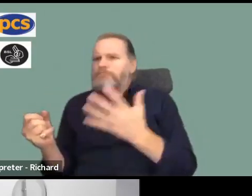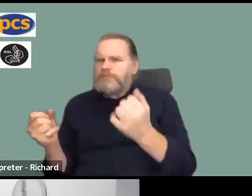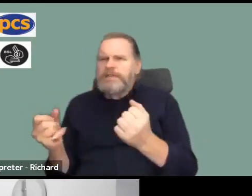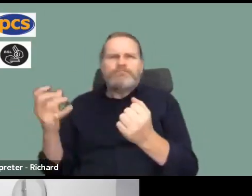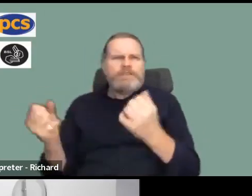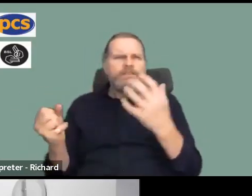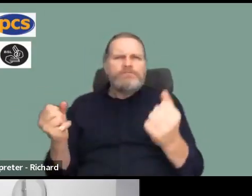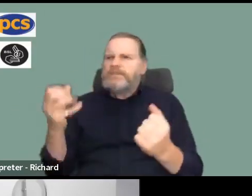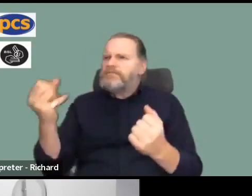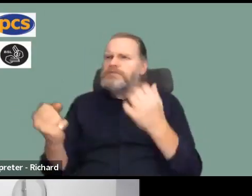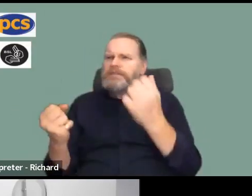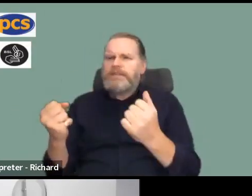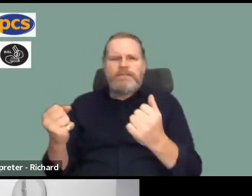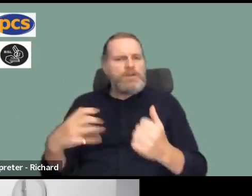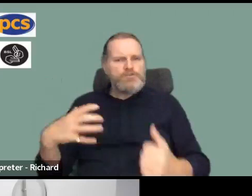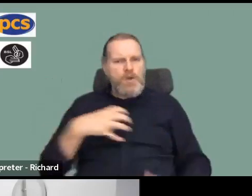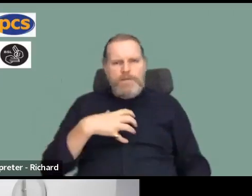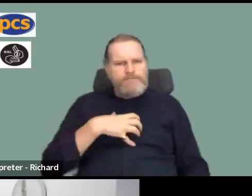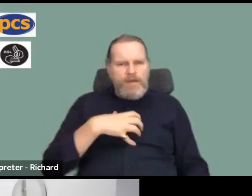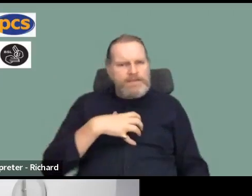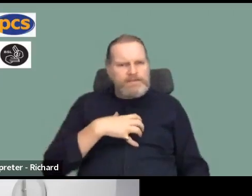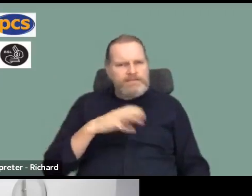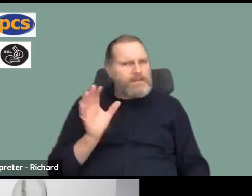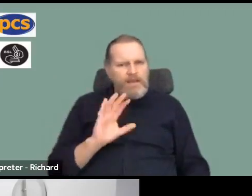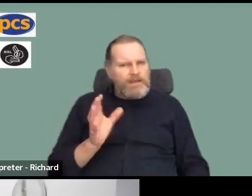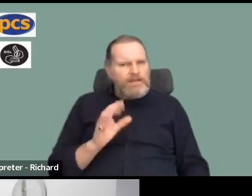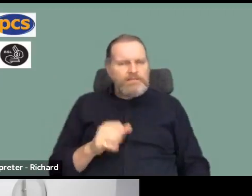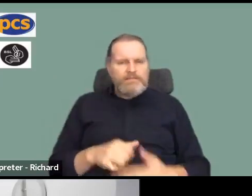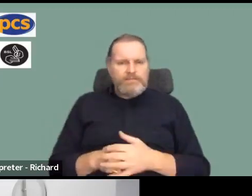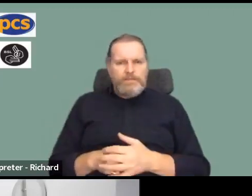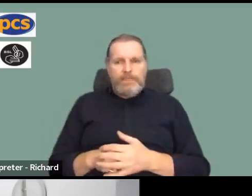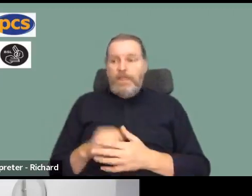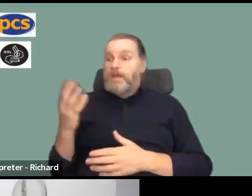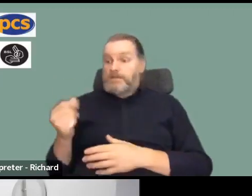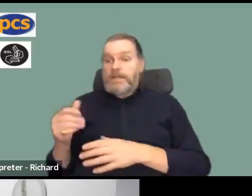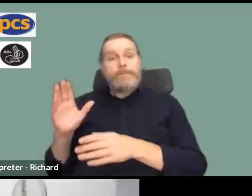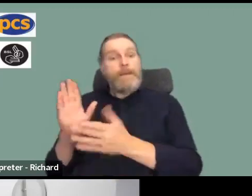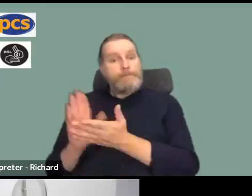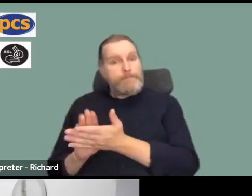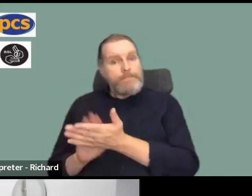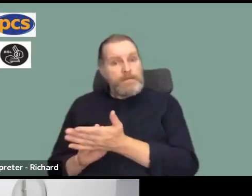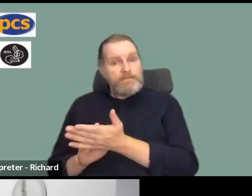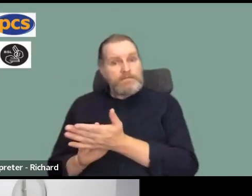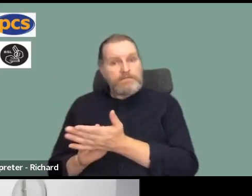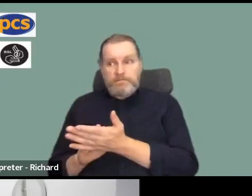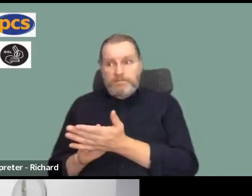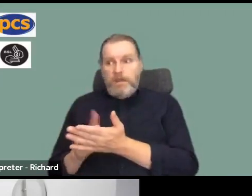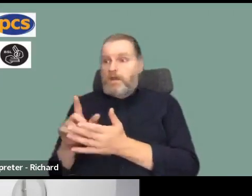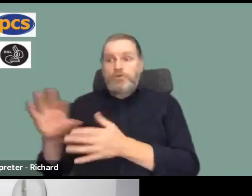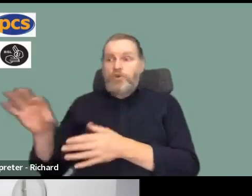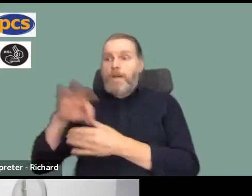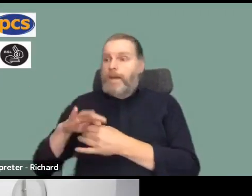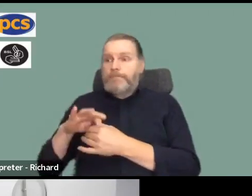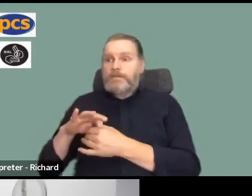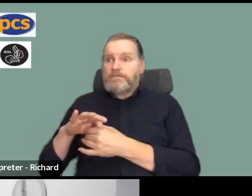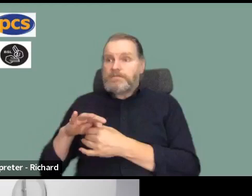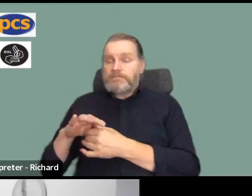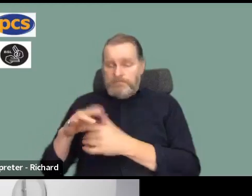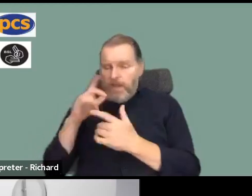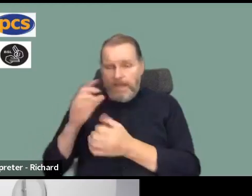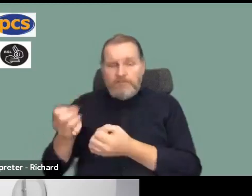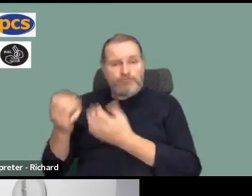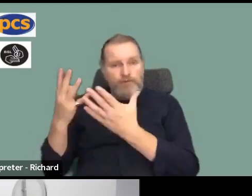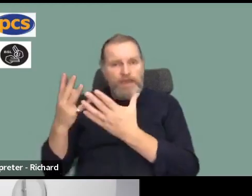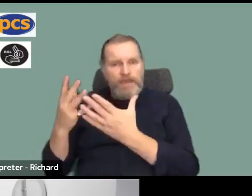don't be afraid to mention and I agree with Chris non-members are entitled to take industrial action it would be better though if those non-members joined the union and